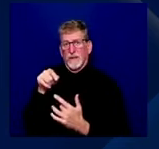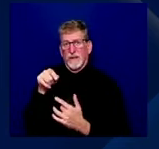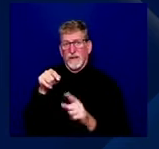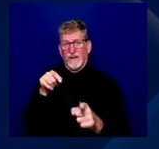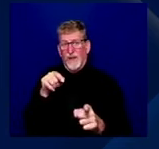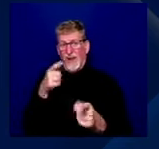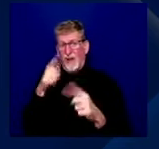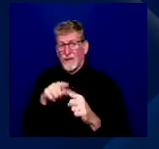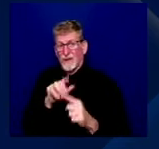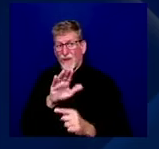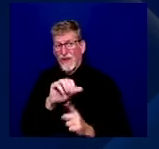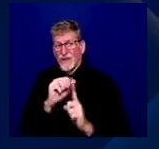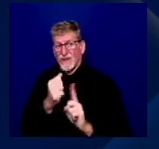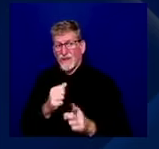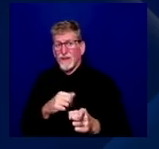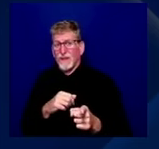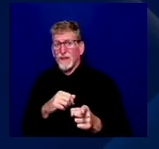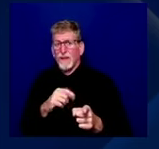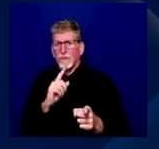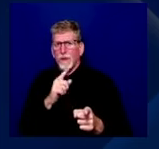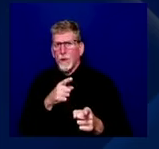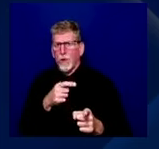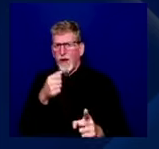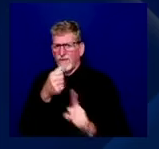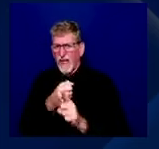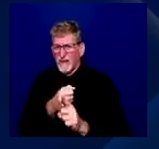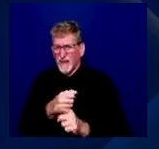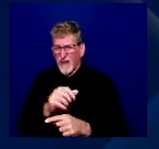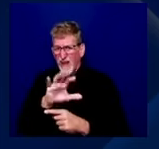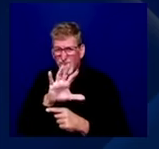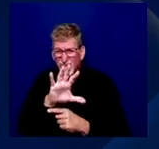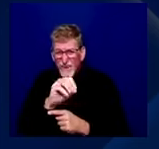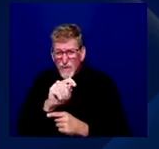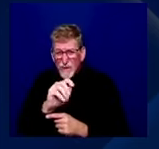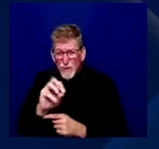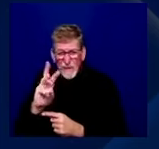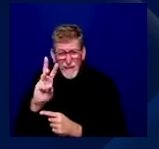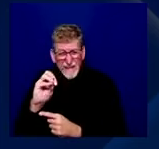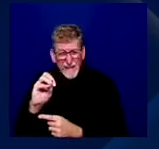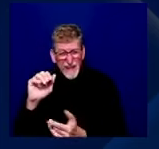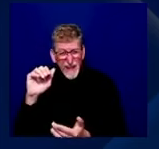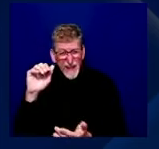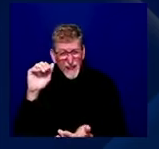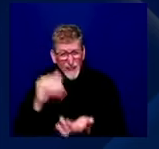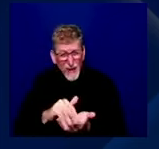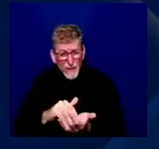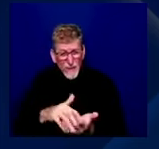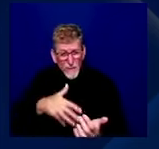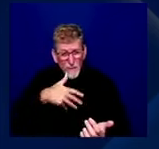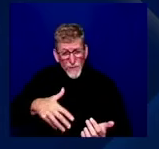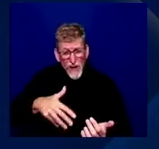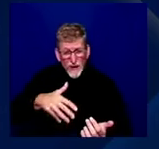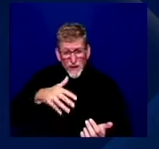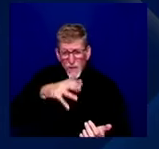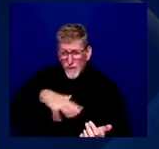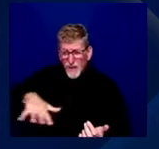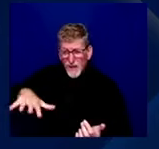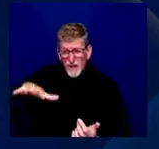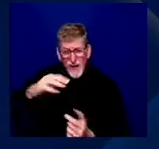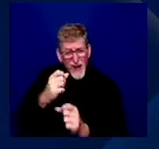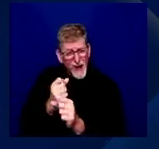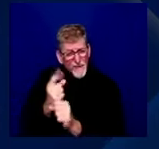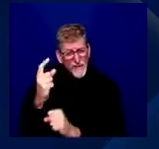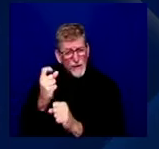affecting 50,000 to 60,000, uh, pregnant people a year. So this is not something that is,